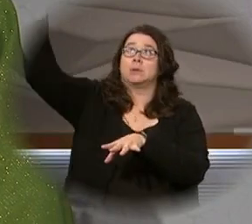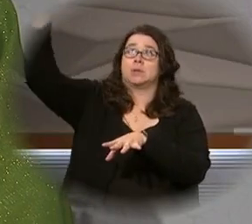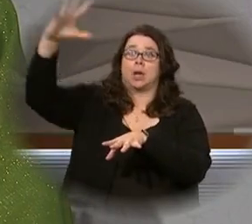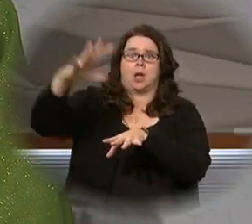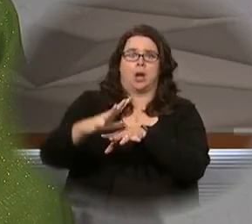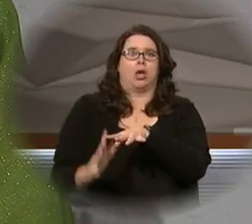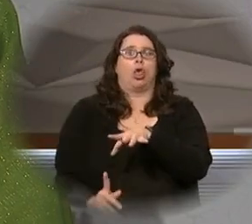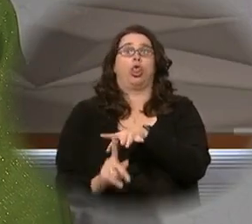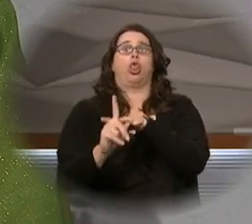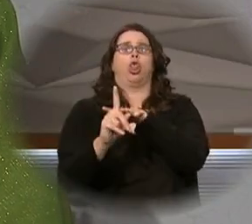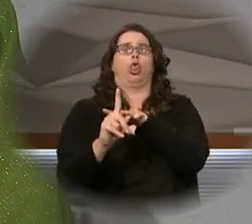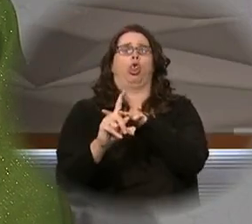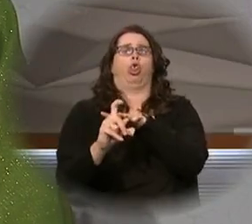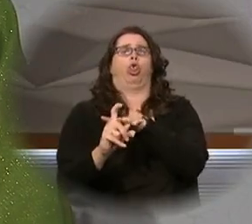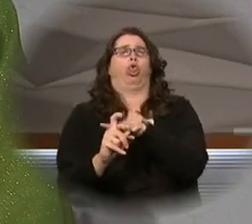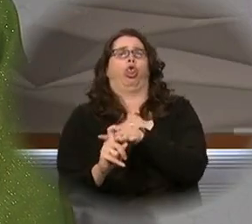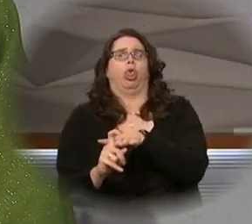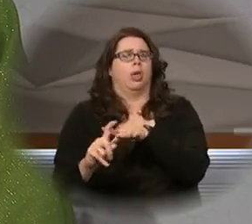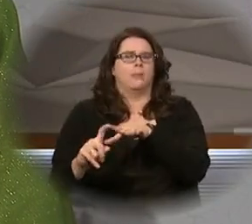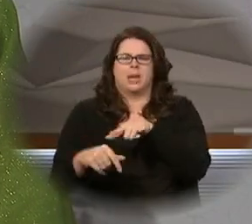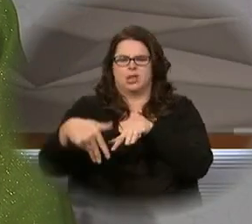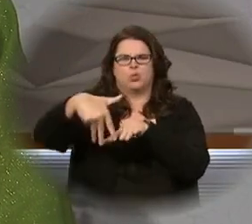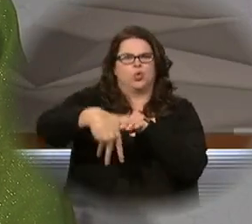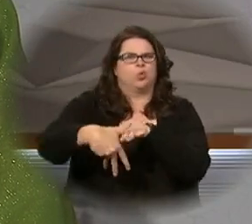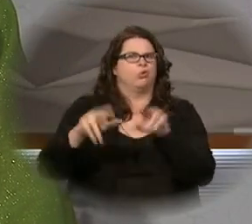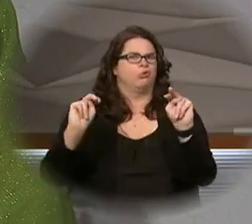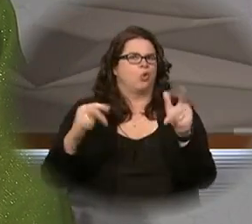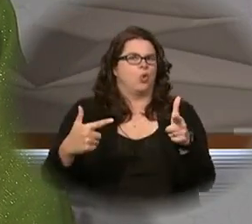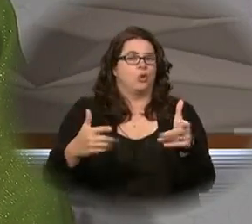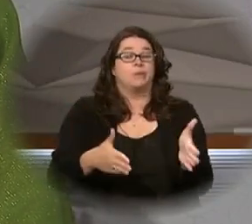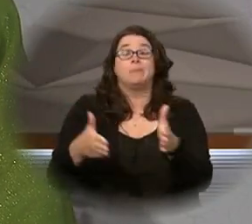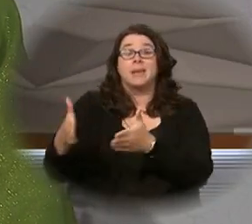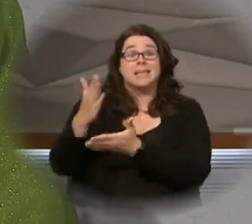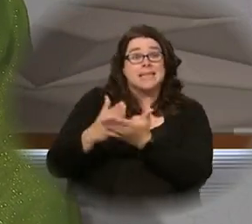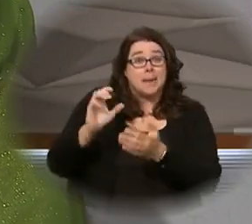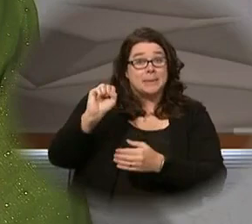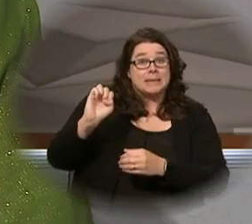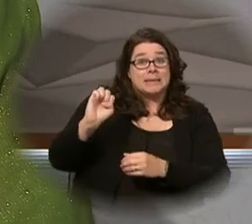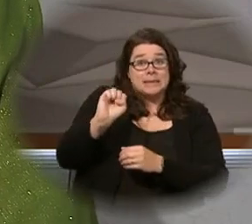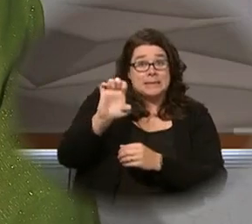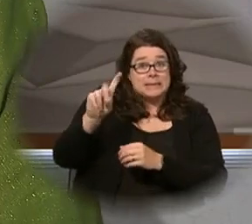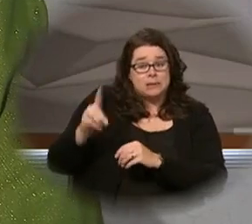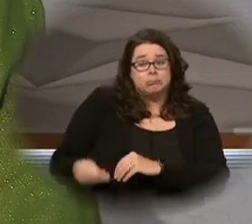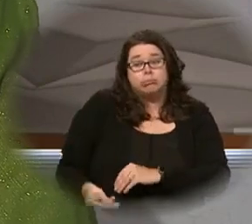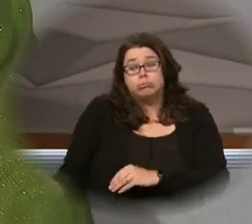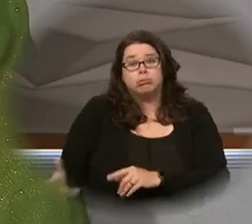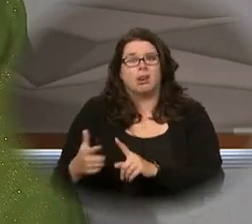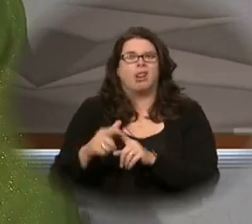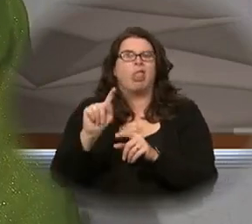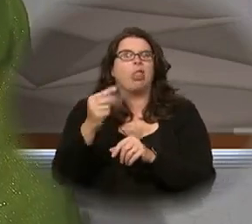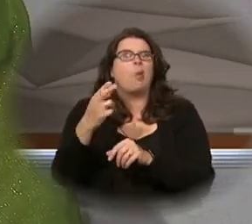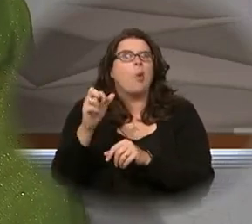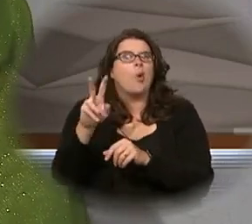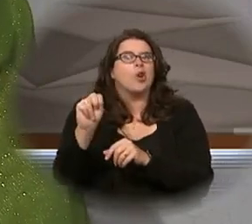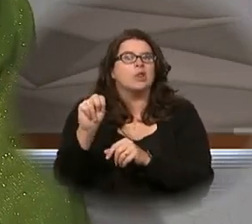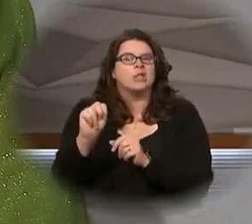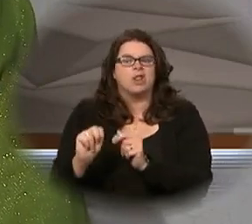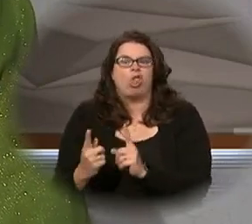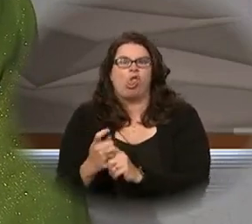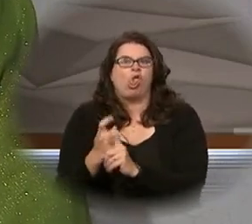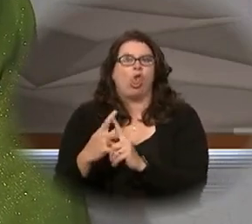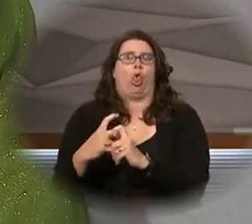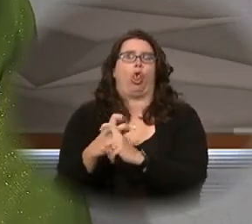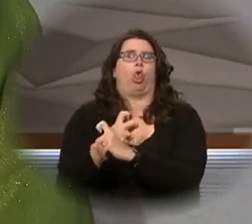scorched, and it withered for lack of roots. Some seed fell among thorns, and the thorns grew up and choked it.